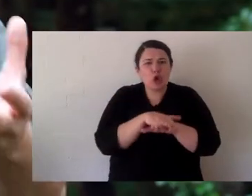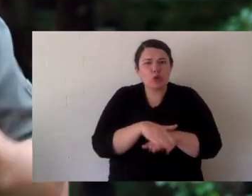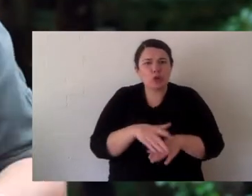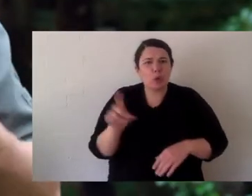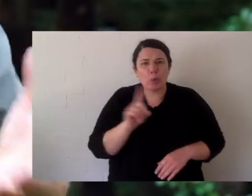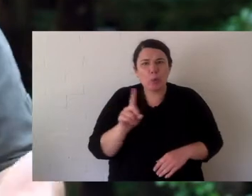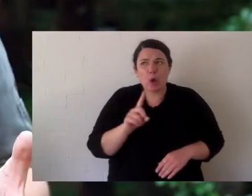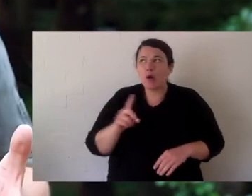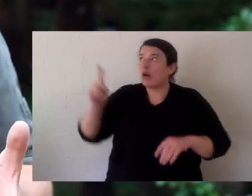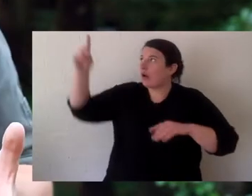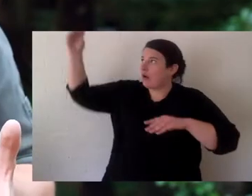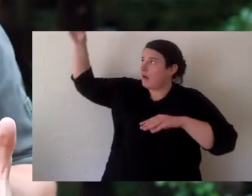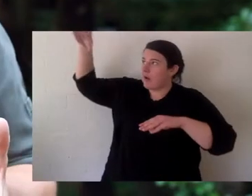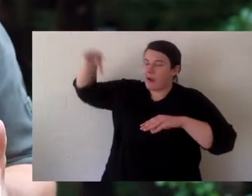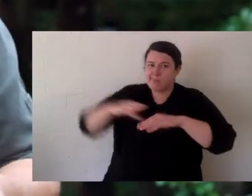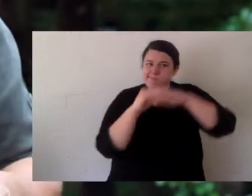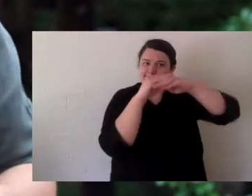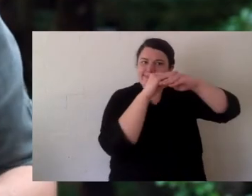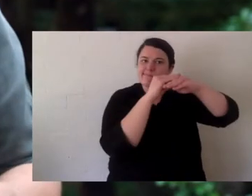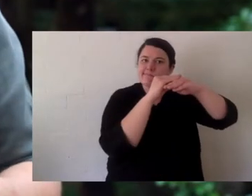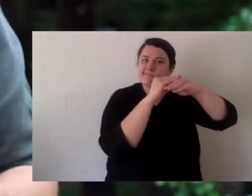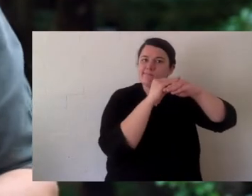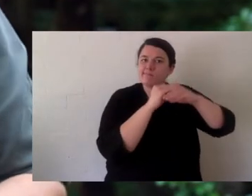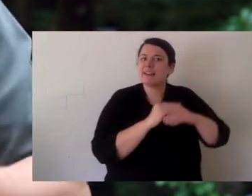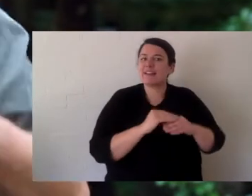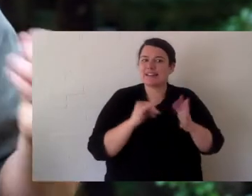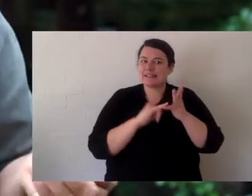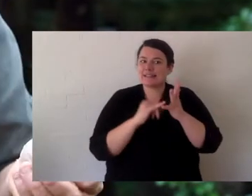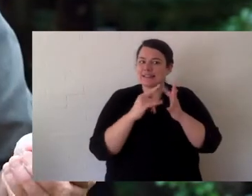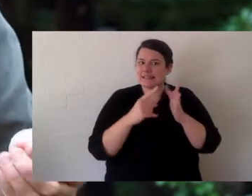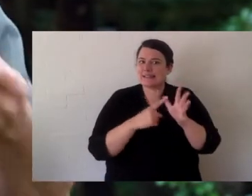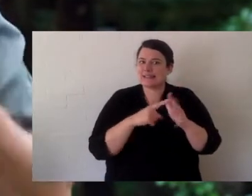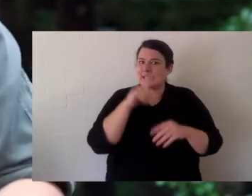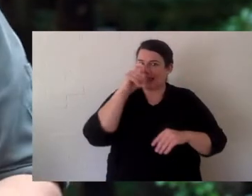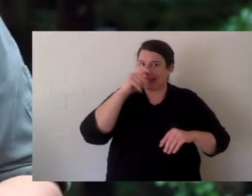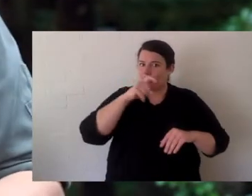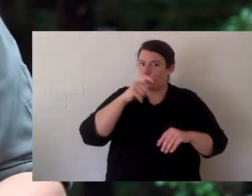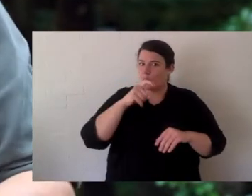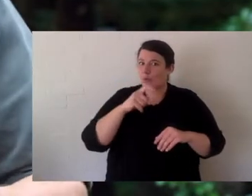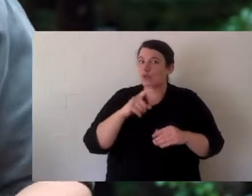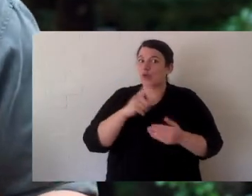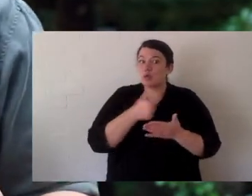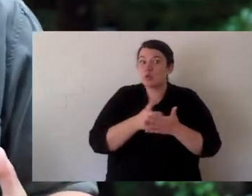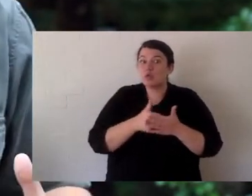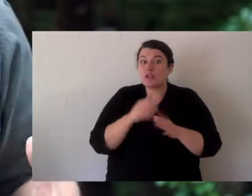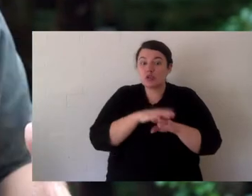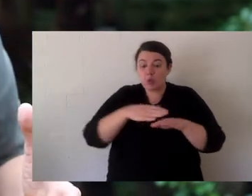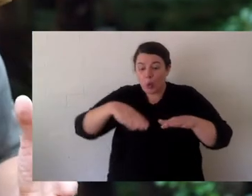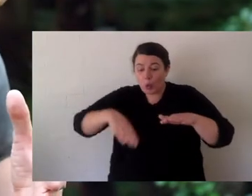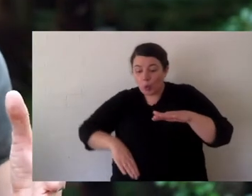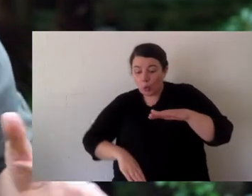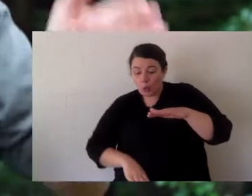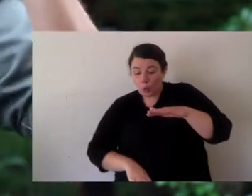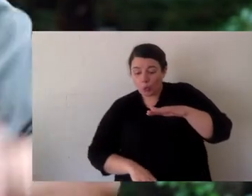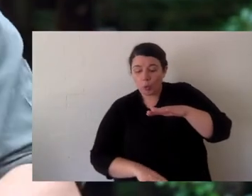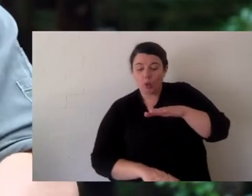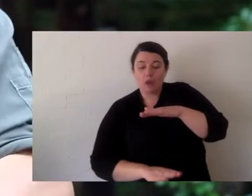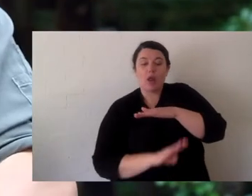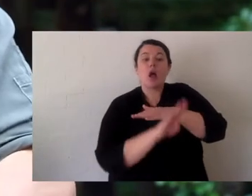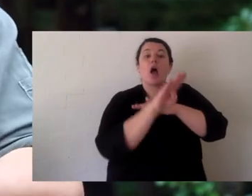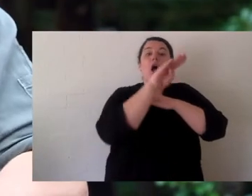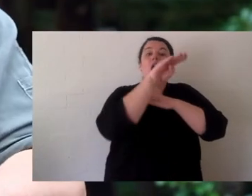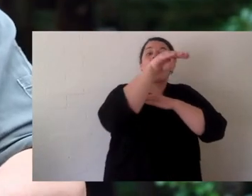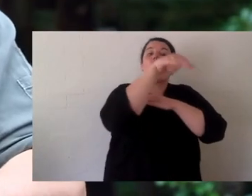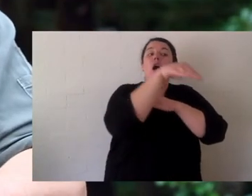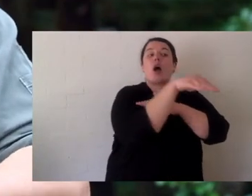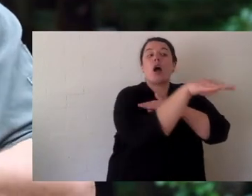could predate a turtle in the water? I know one thing and that's a sea eagle, a fishing eagle. It can come down and swoop a turtle so they tend